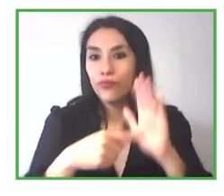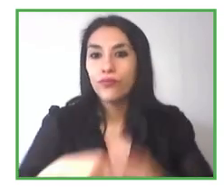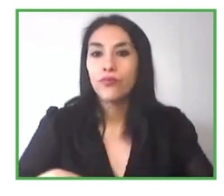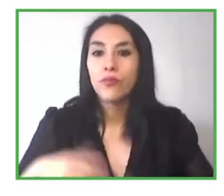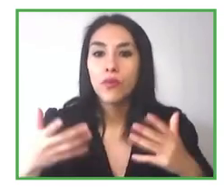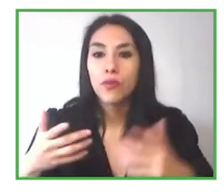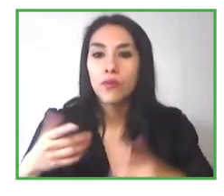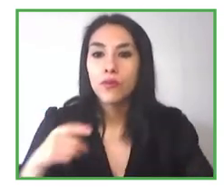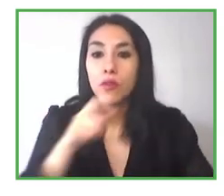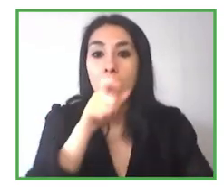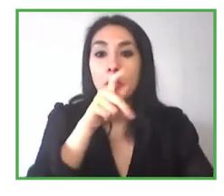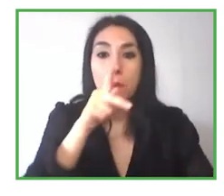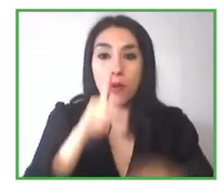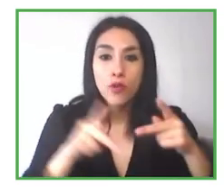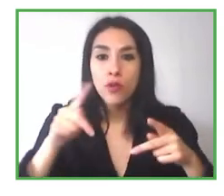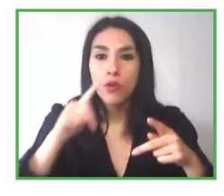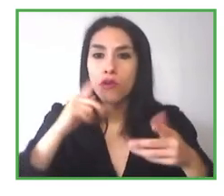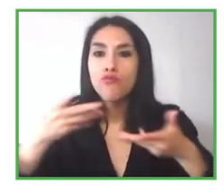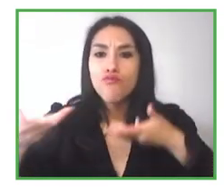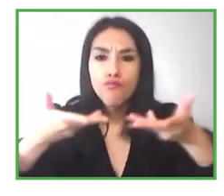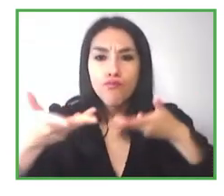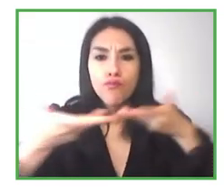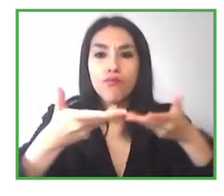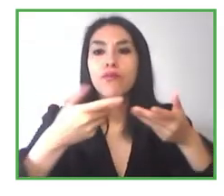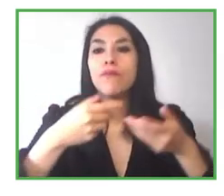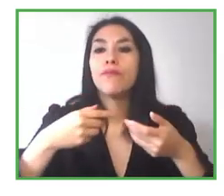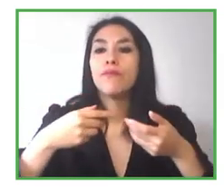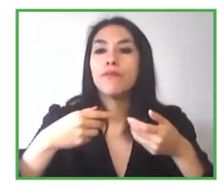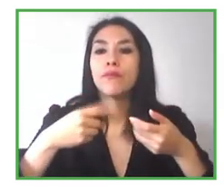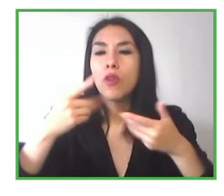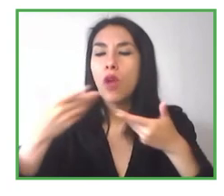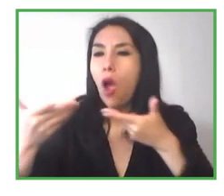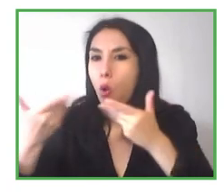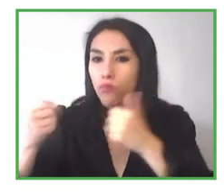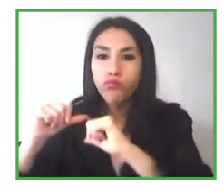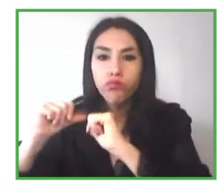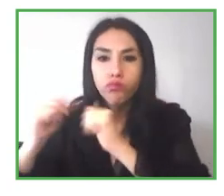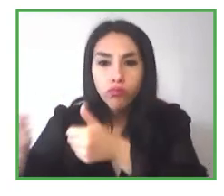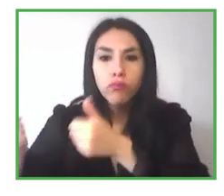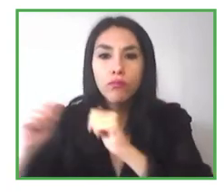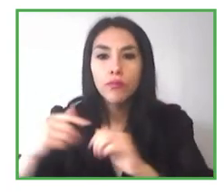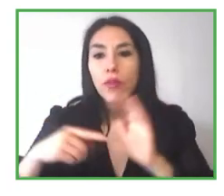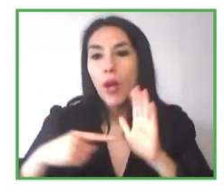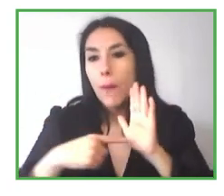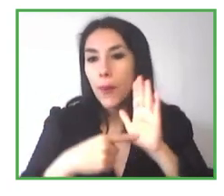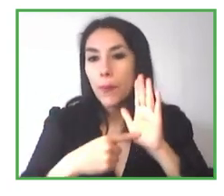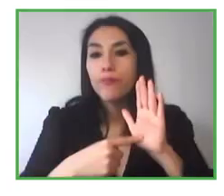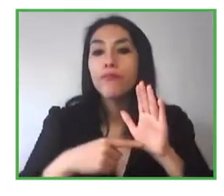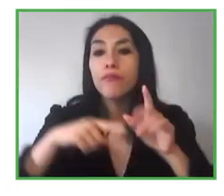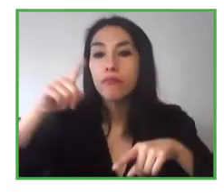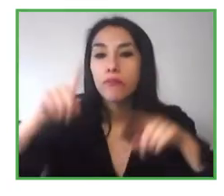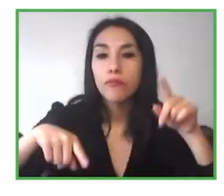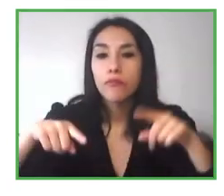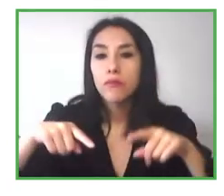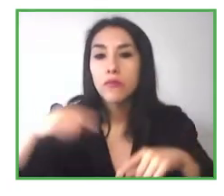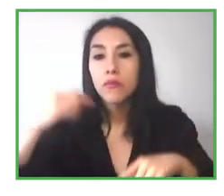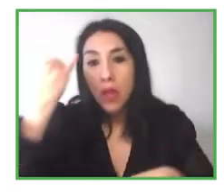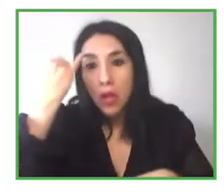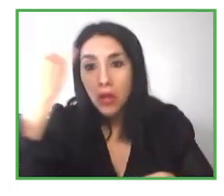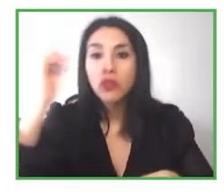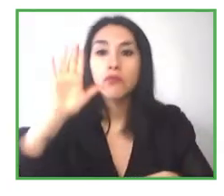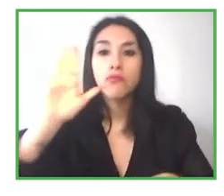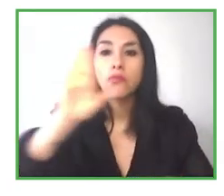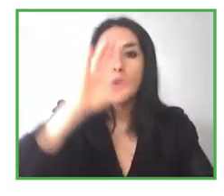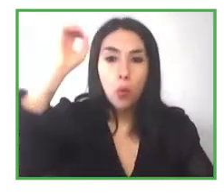and understanding the challenges. So if you have any ideas or suggestions, please do email us and I'll give the